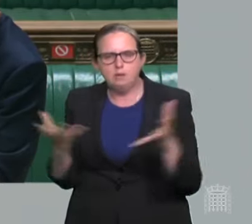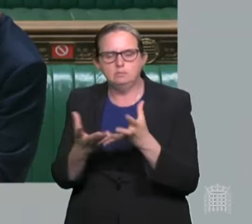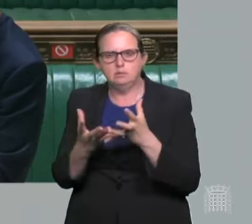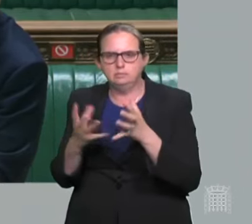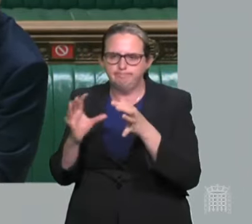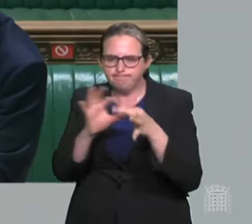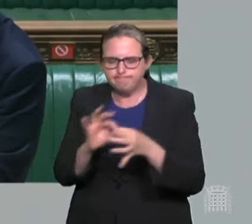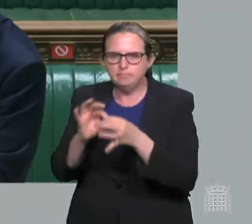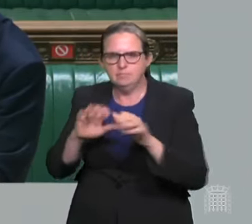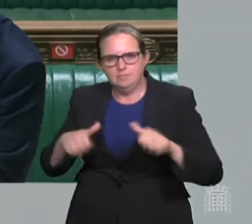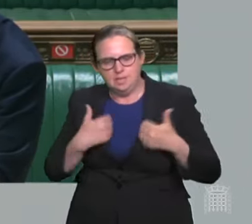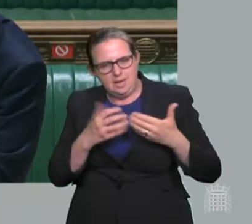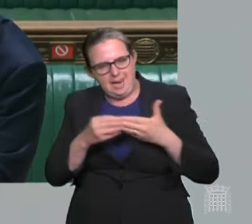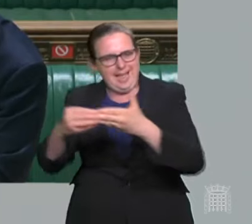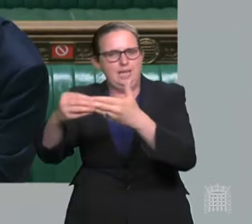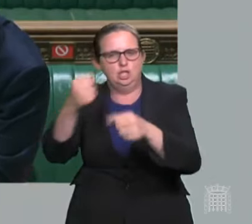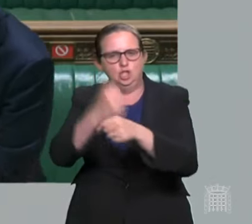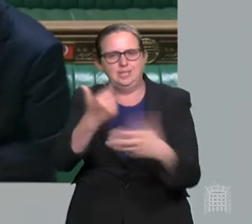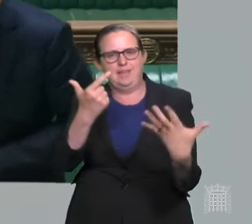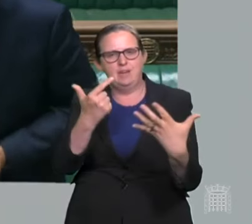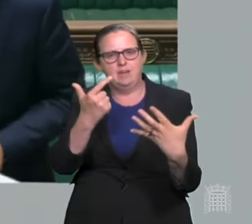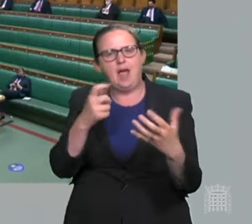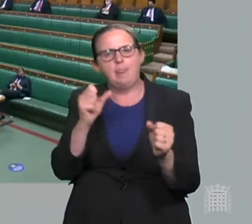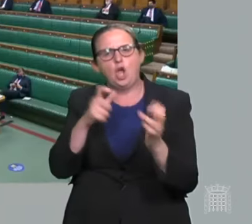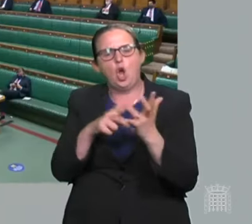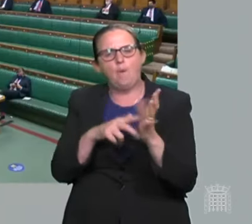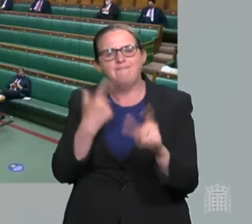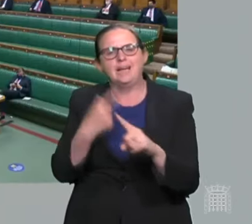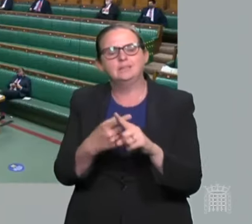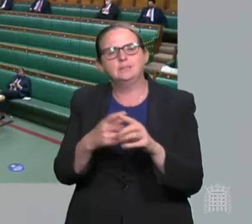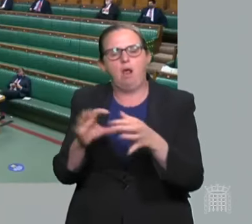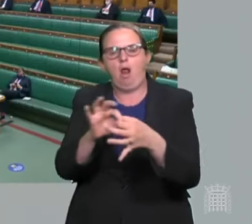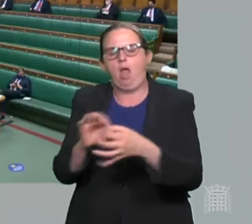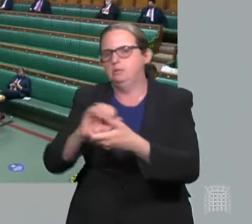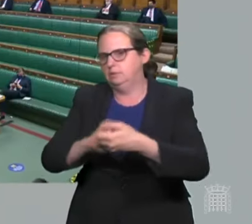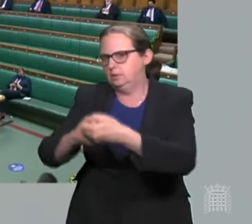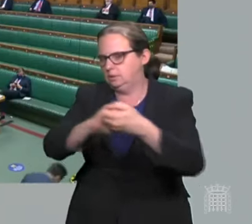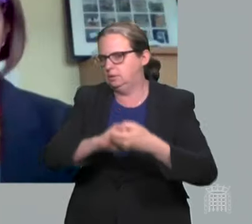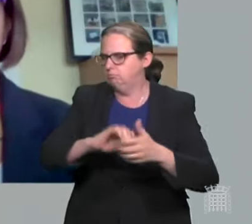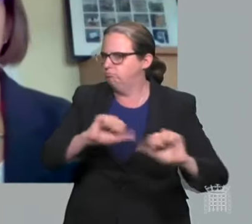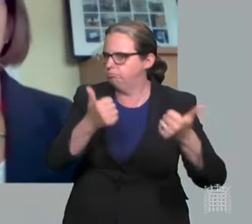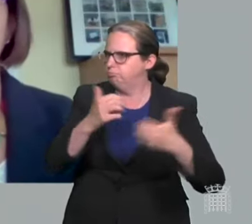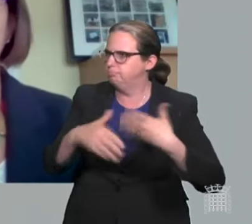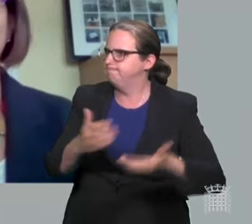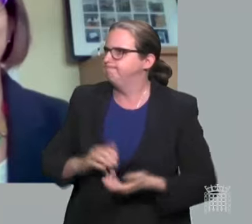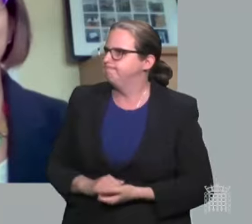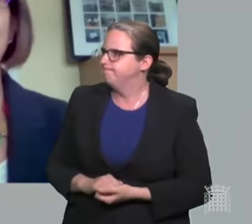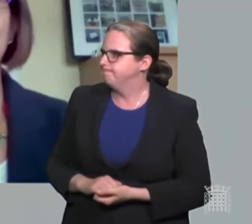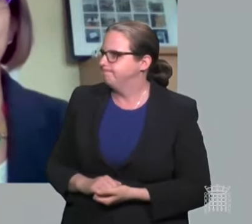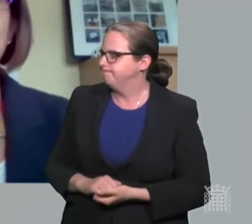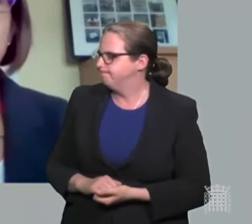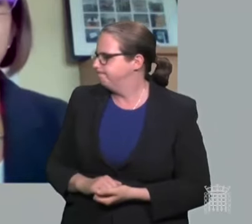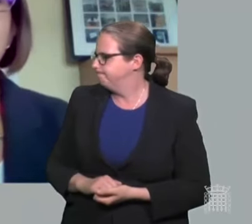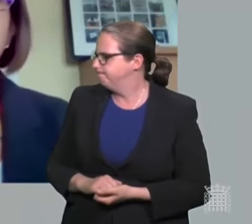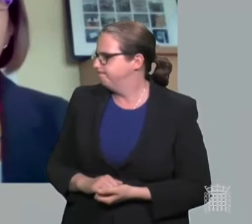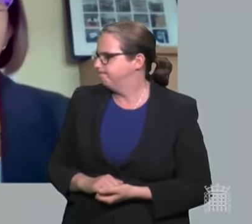both through our leadership of the G7 and the COVAX Alliance. Let's go to Muneera Wilson. Muneera. Thank you